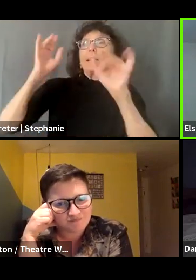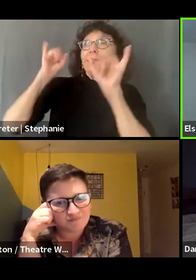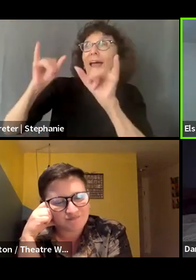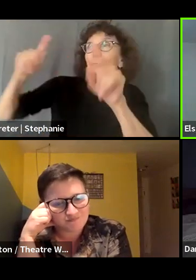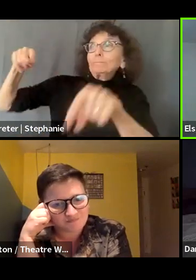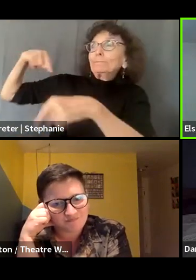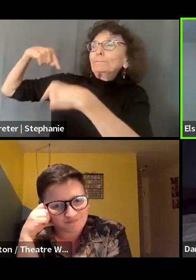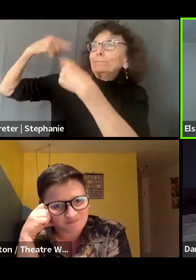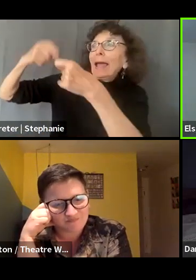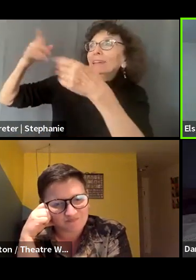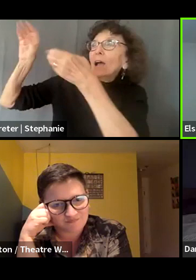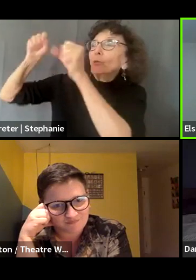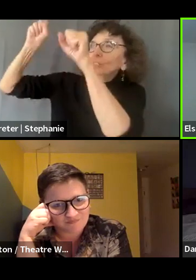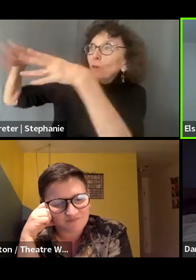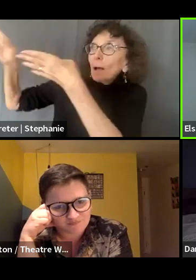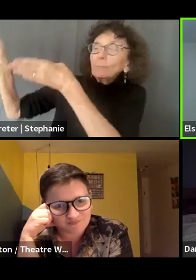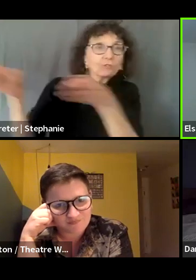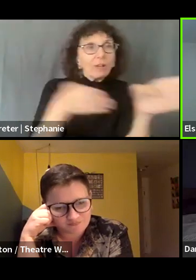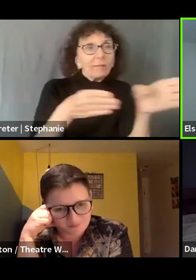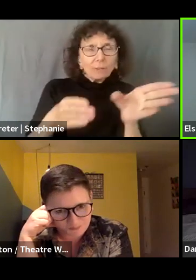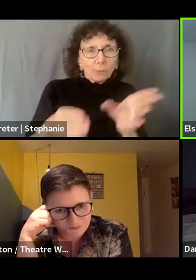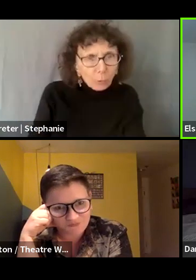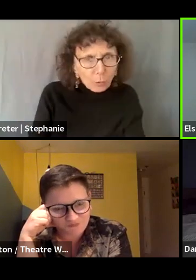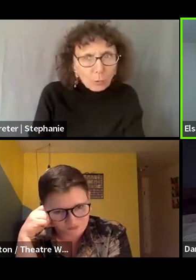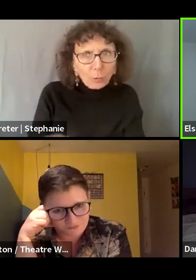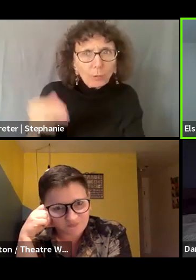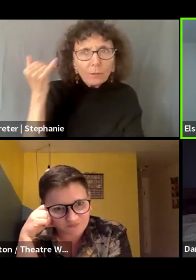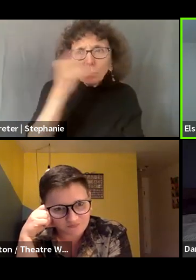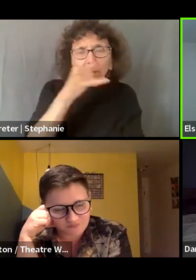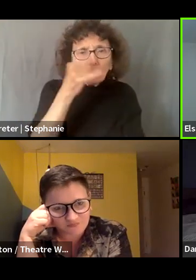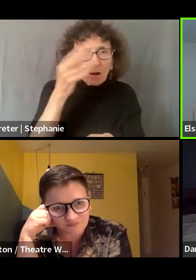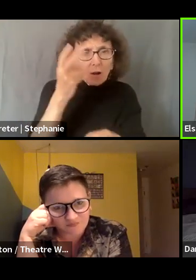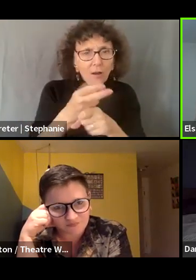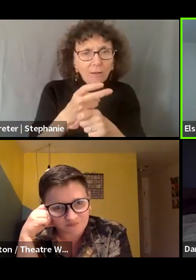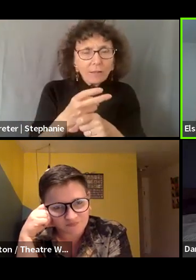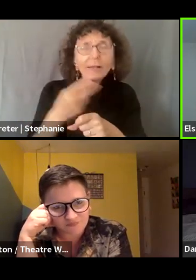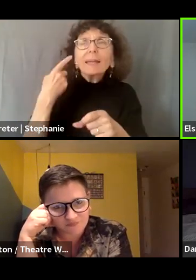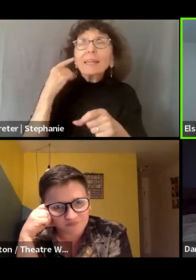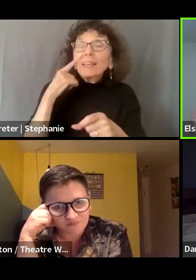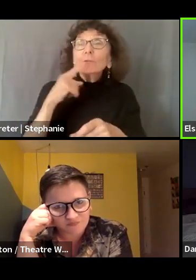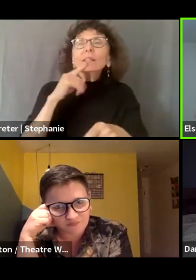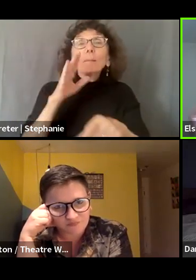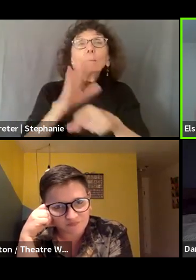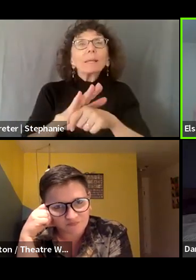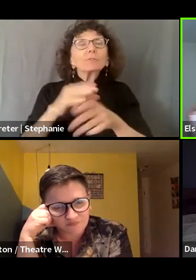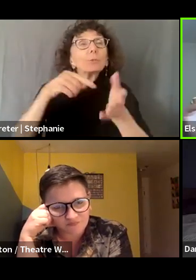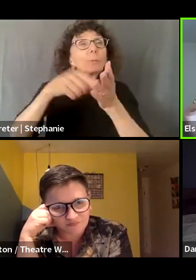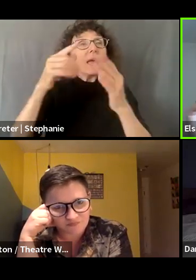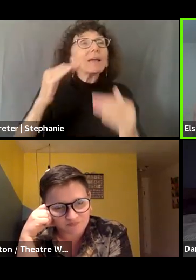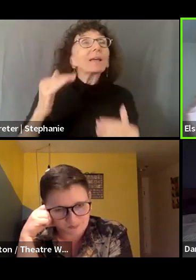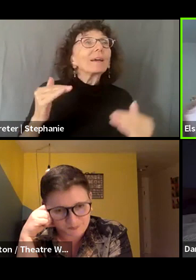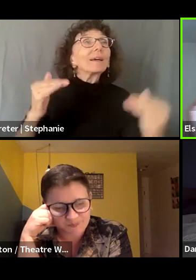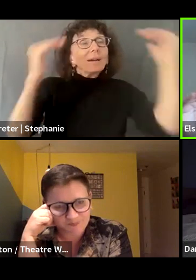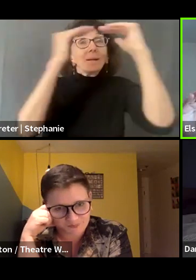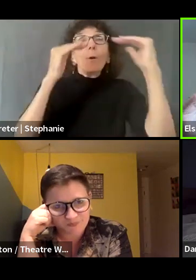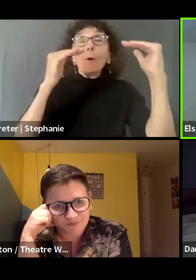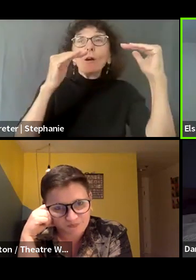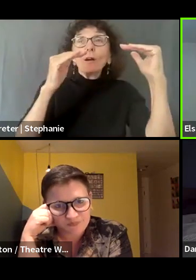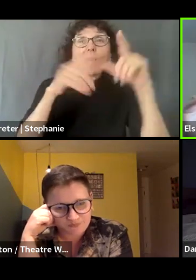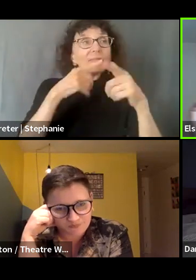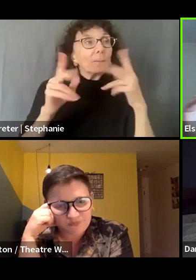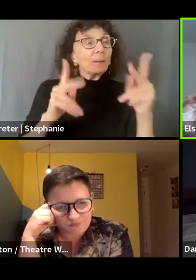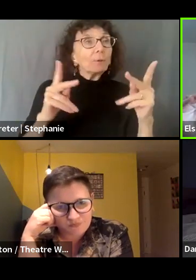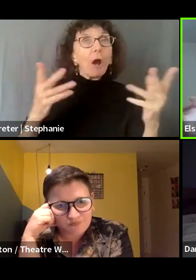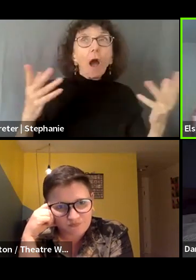And, um, you know, start paying people more. There's a commitment, right? That as soon as you pay people more, you have to keep paying people more because now they know